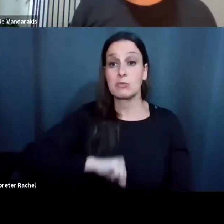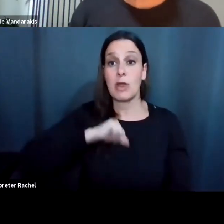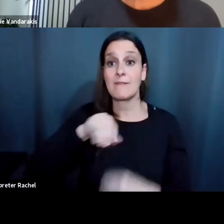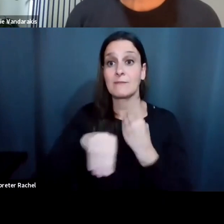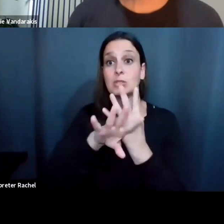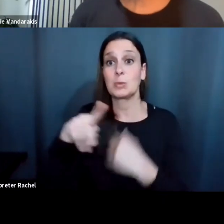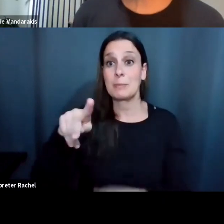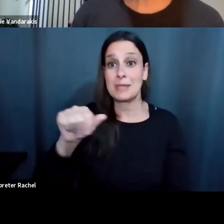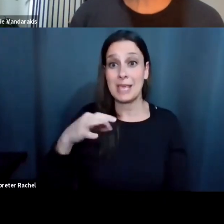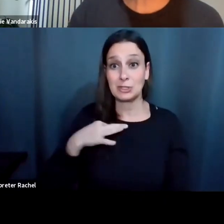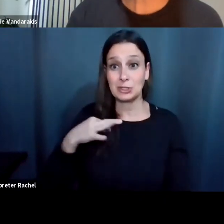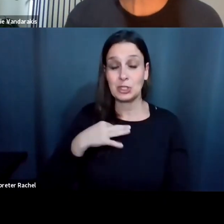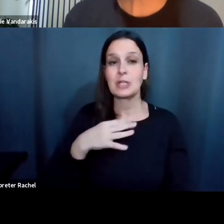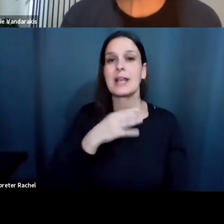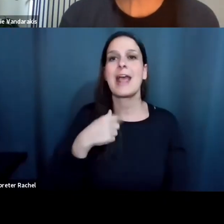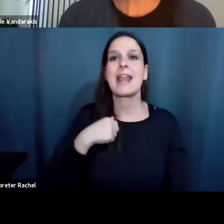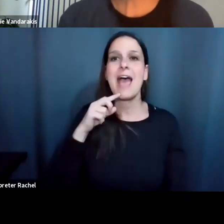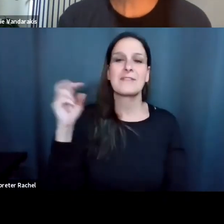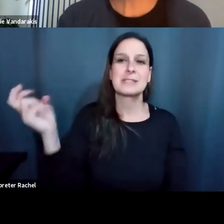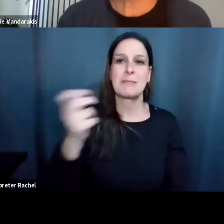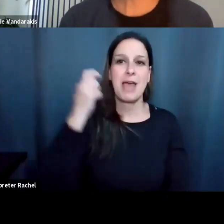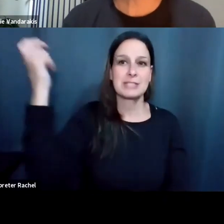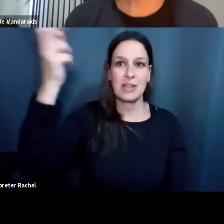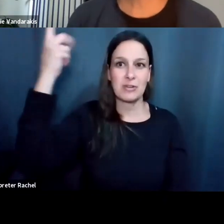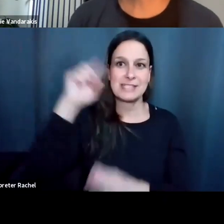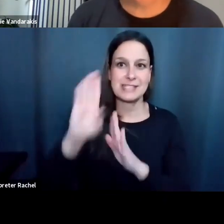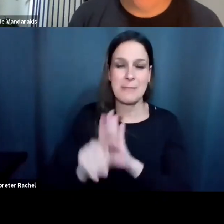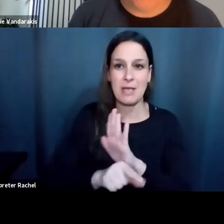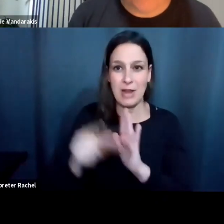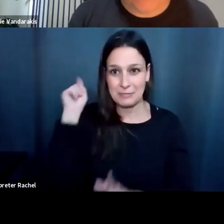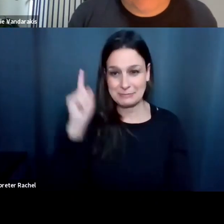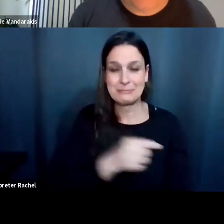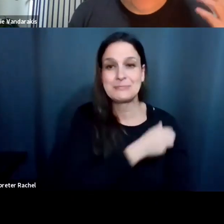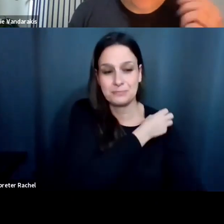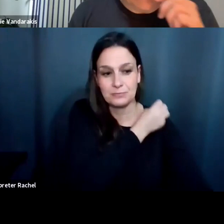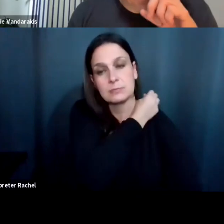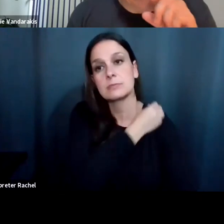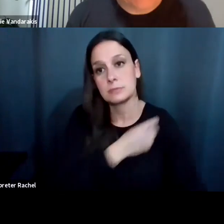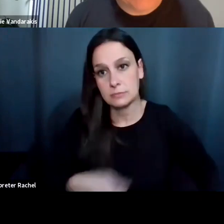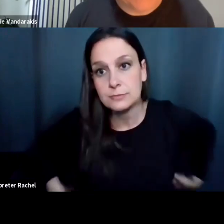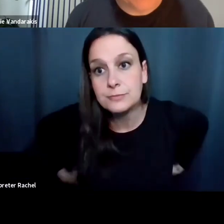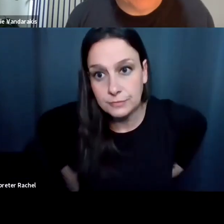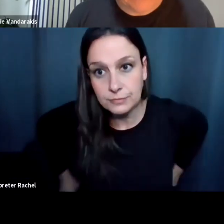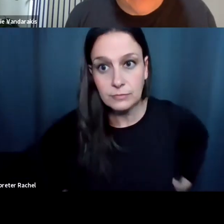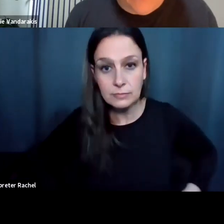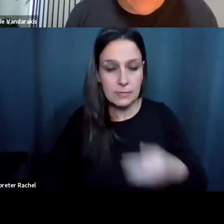shirt and I have a spiral staircase in my background.